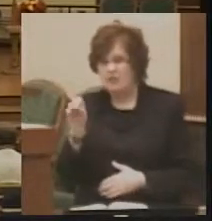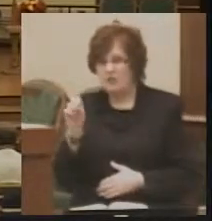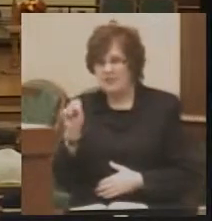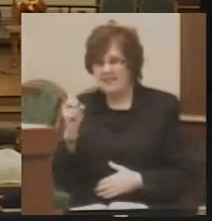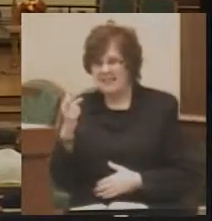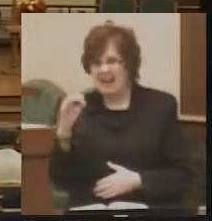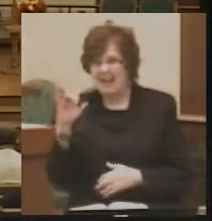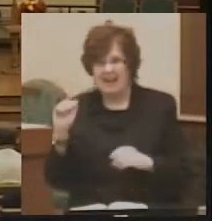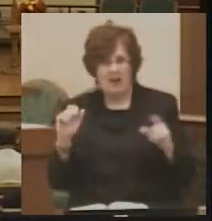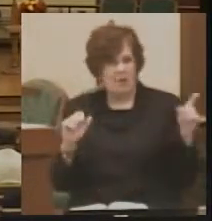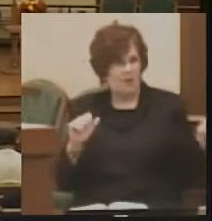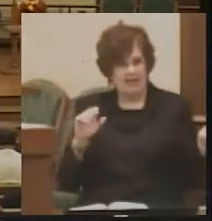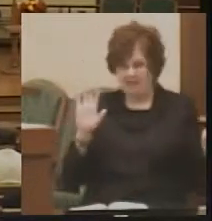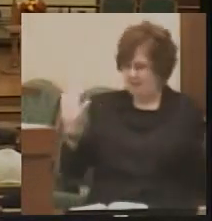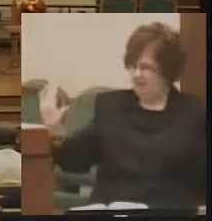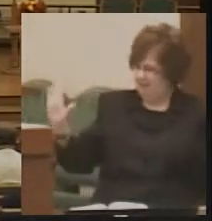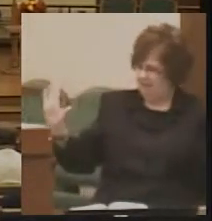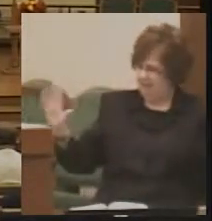Jeremiah's scroll.